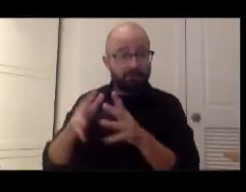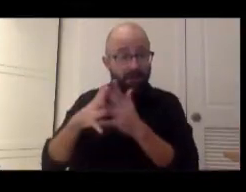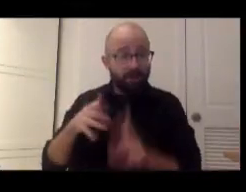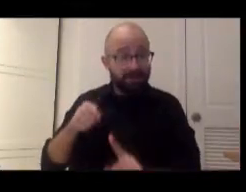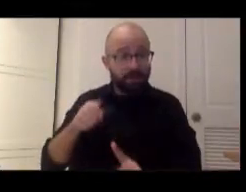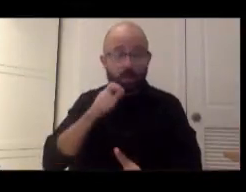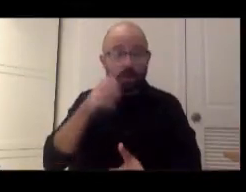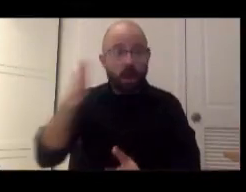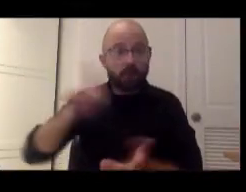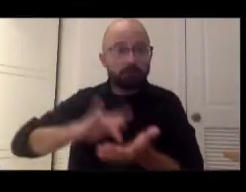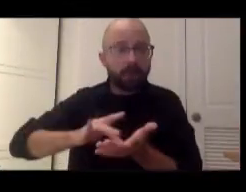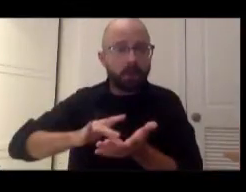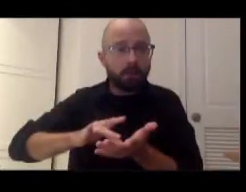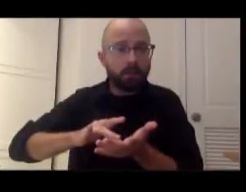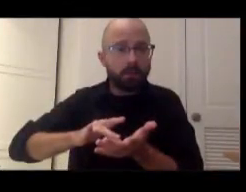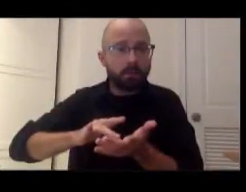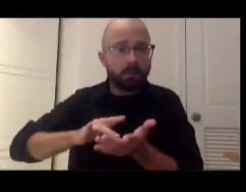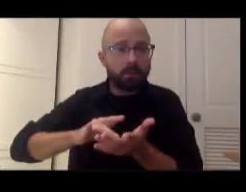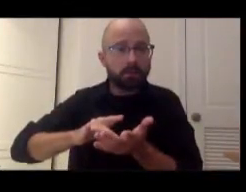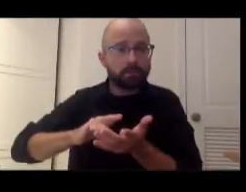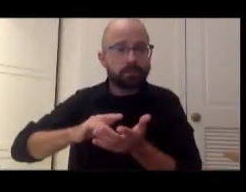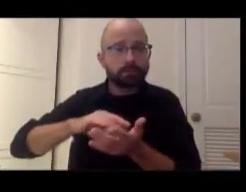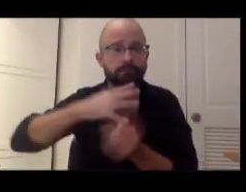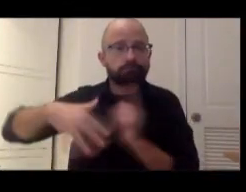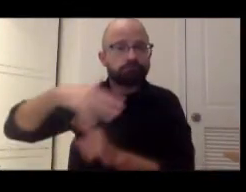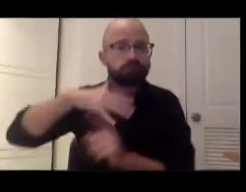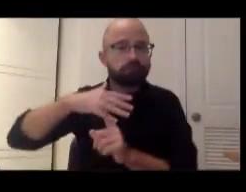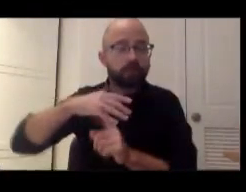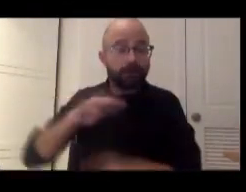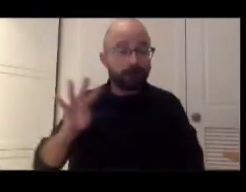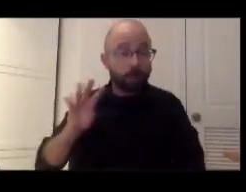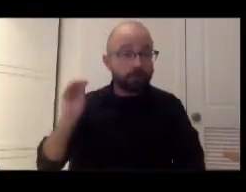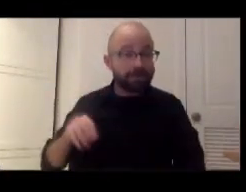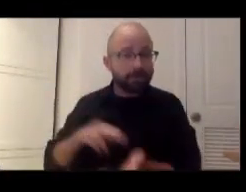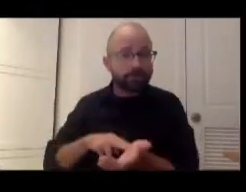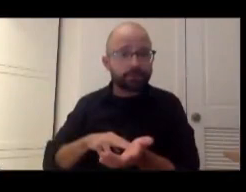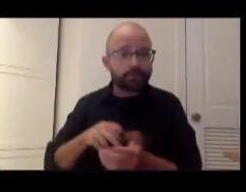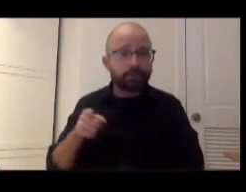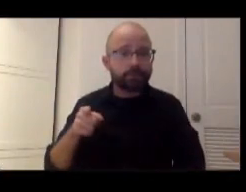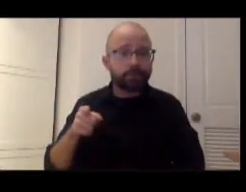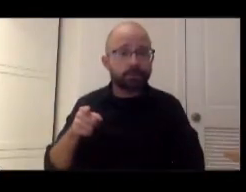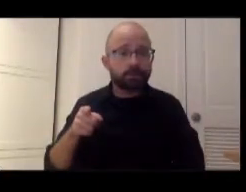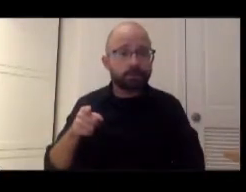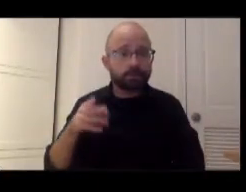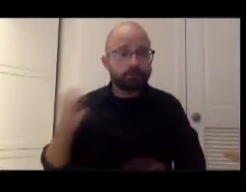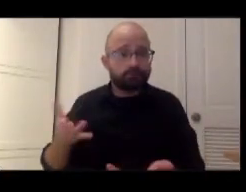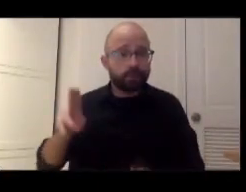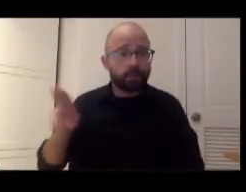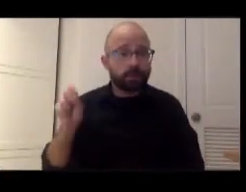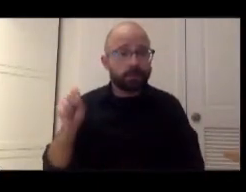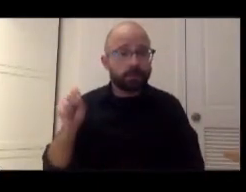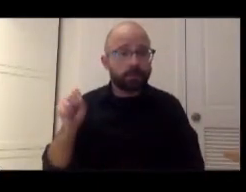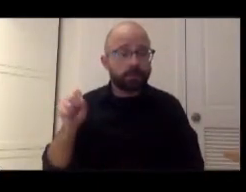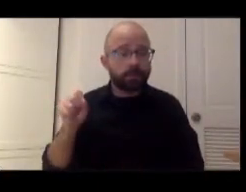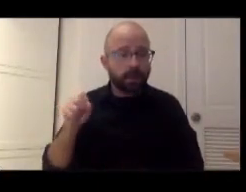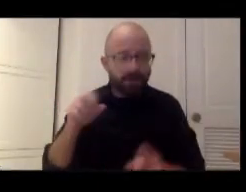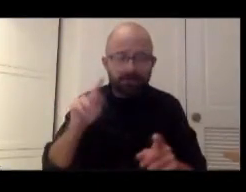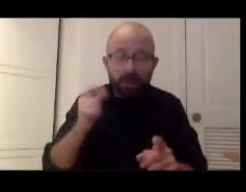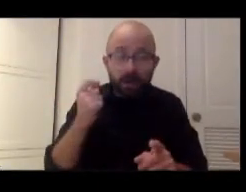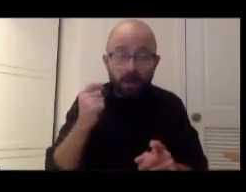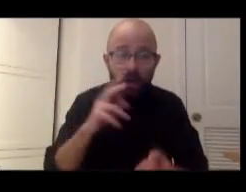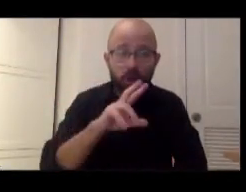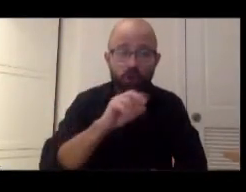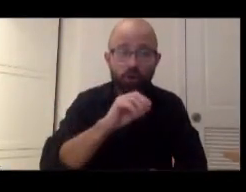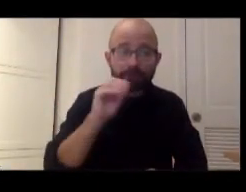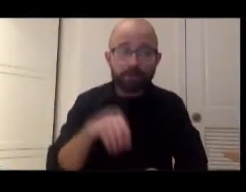been on the front lines. They are 4% of the nursing core in the United States, but there's 30% of COVID